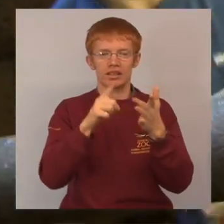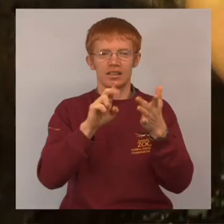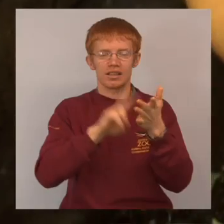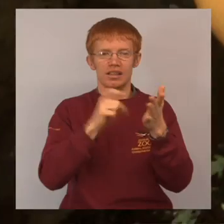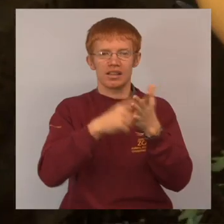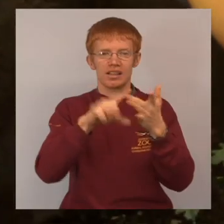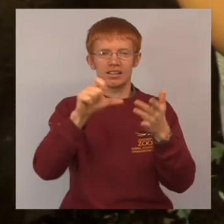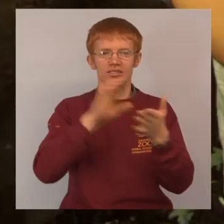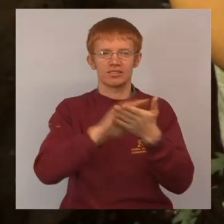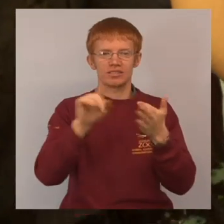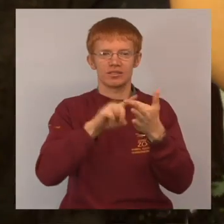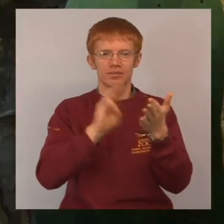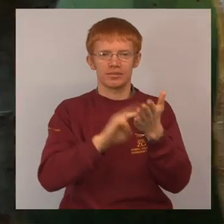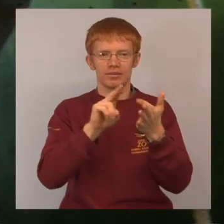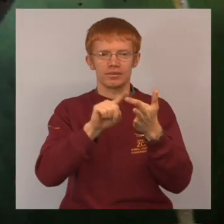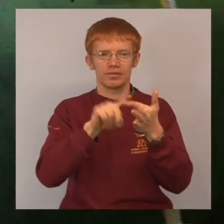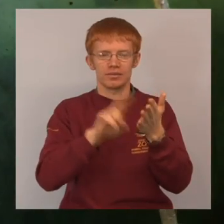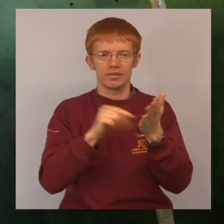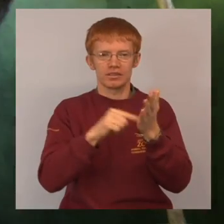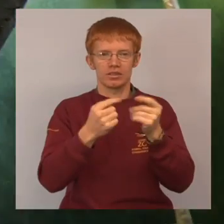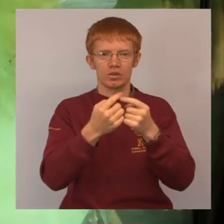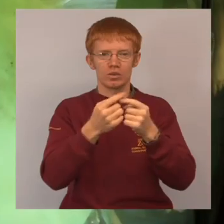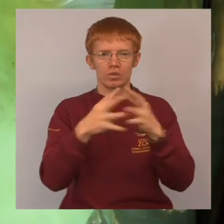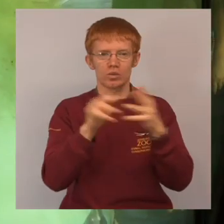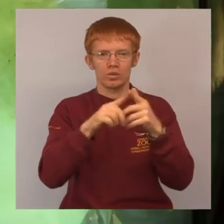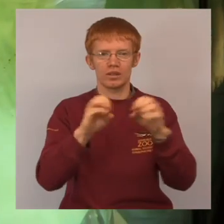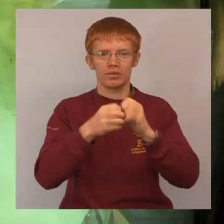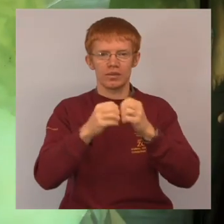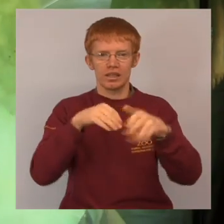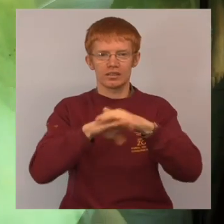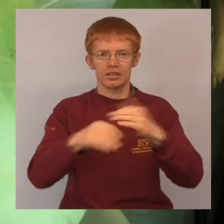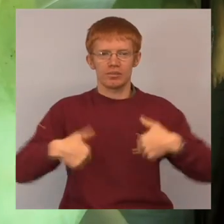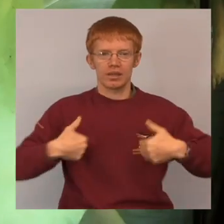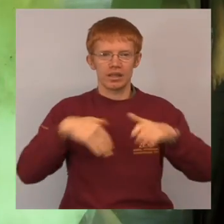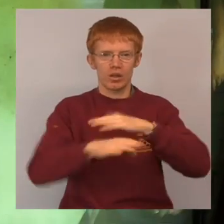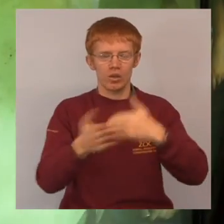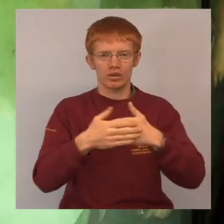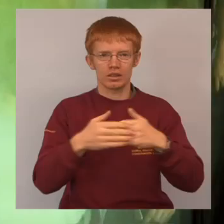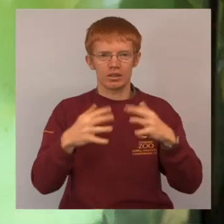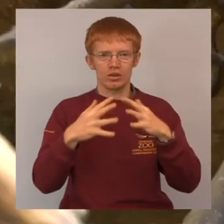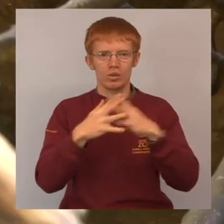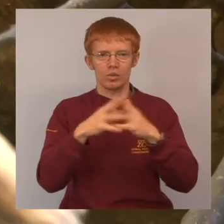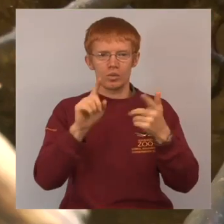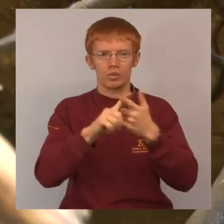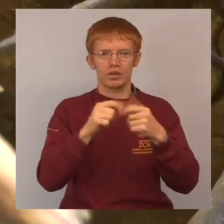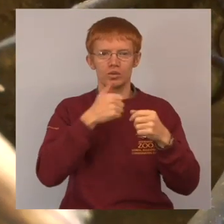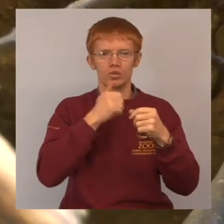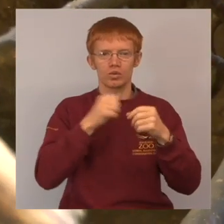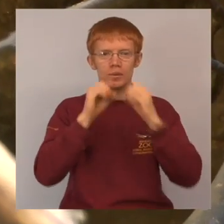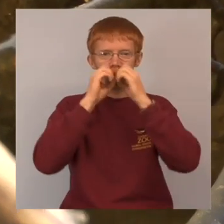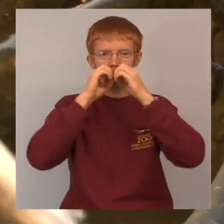-mâché balloons filled with hay and monkey treats. Oh look there, somebody's looking at it. There we go. Who's that?